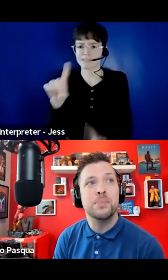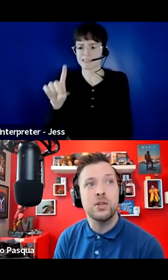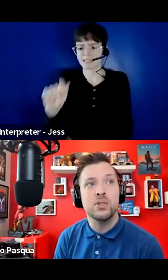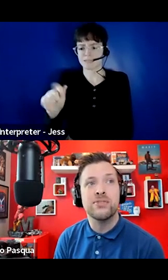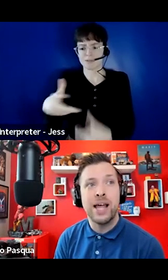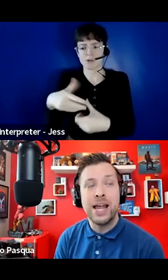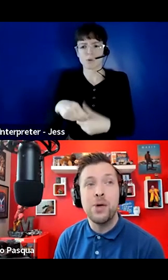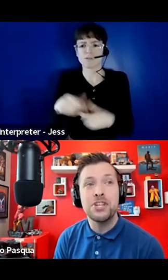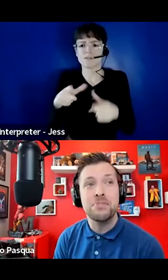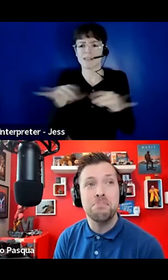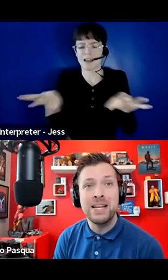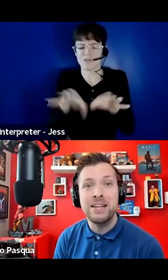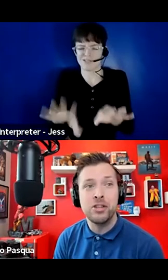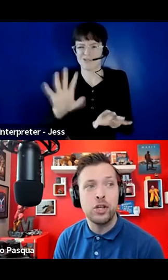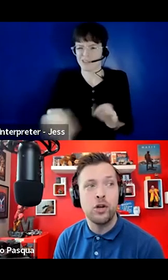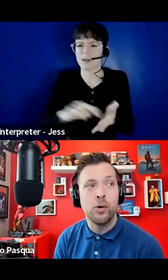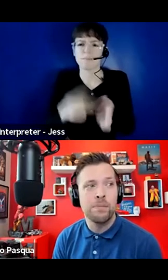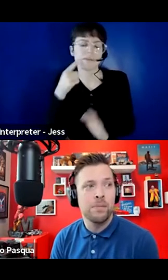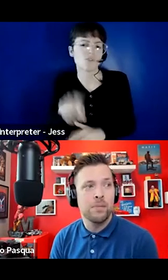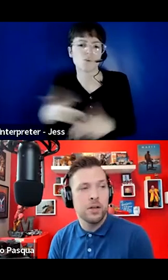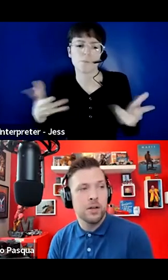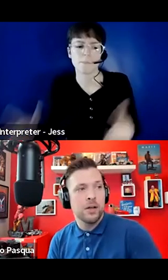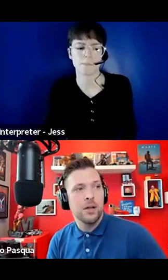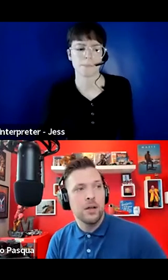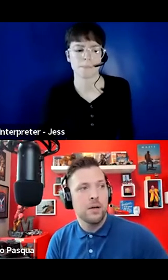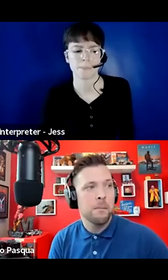disability inclusive language mean to you?